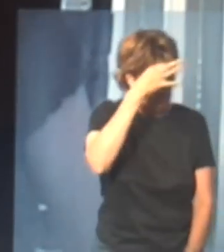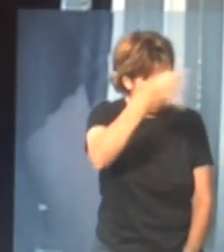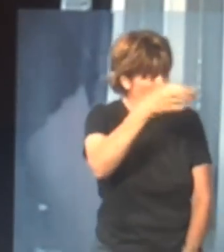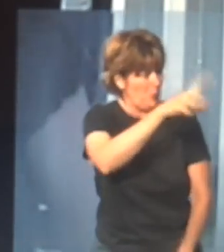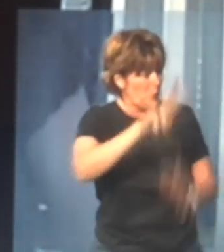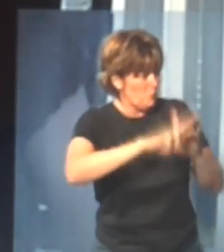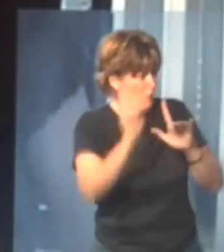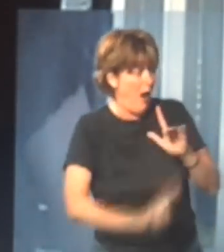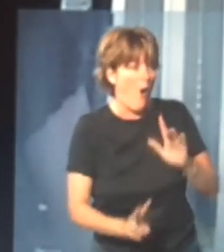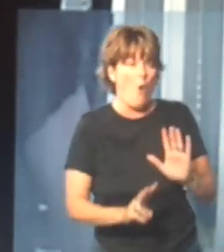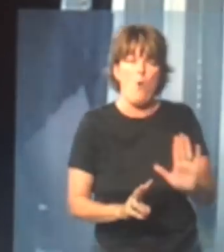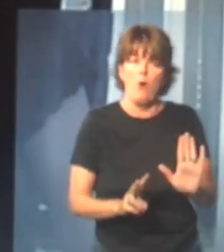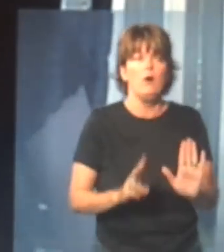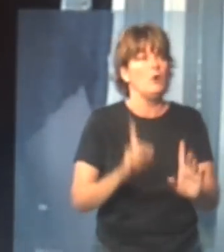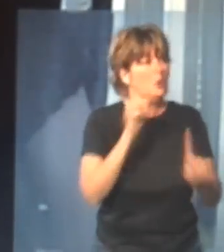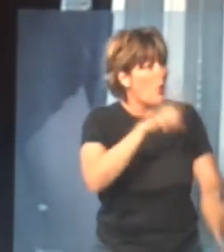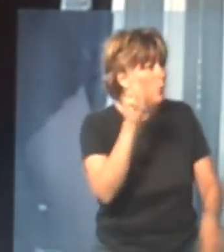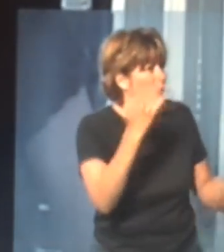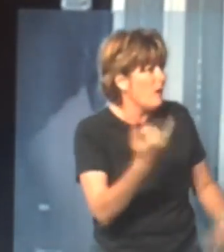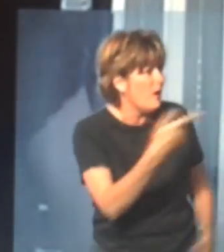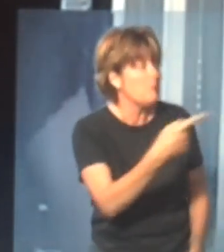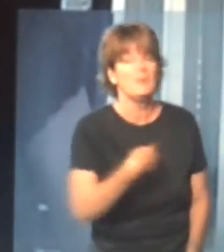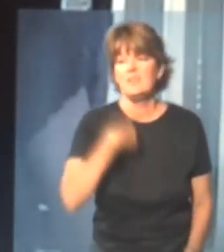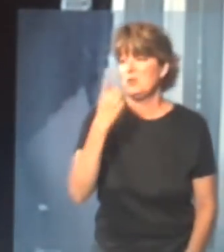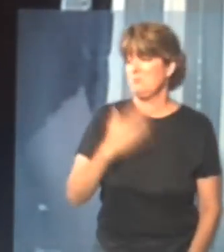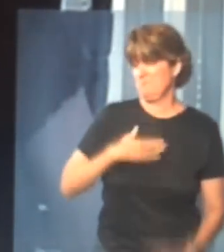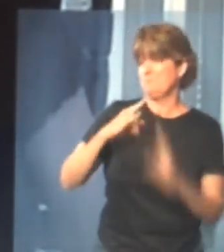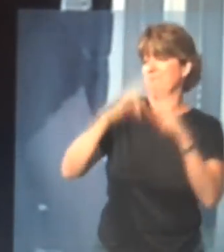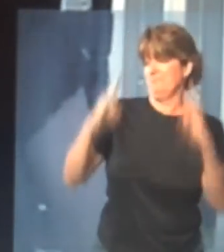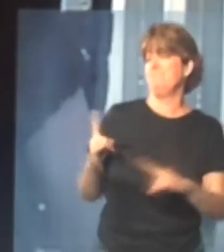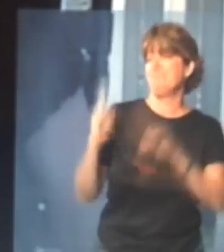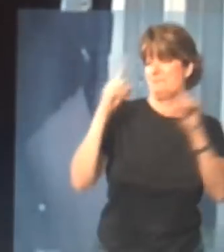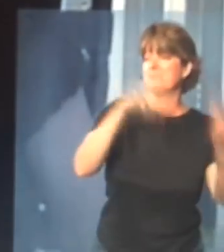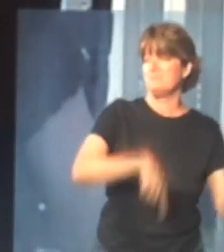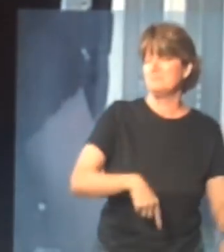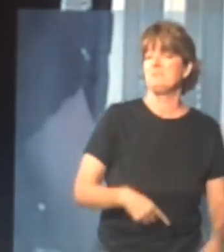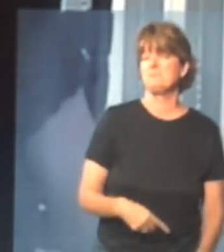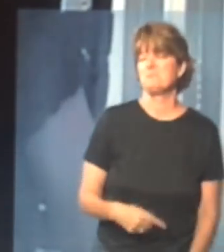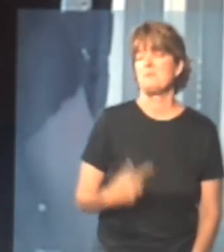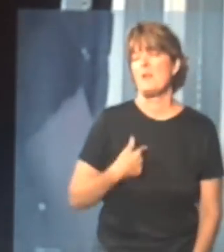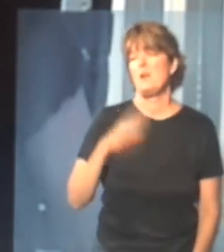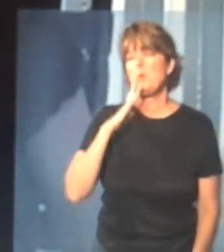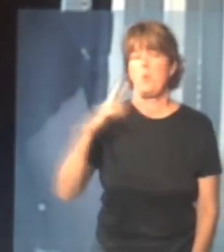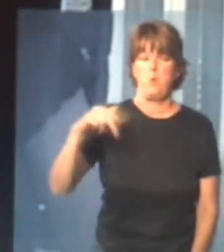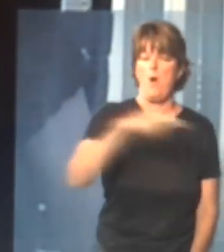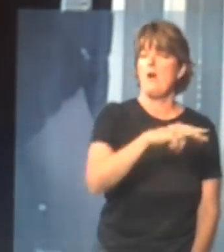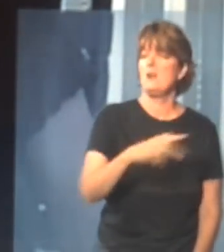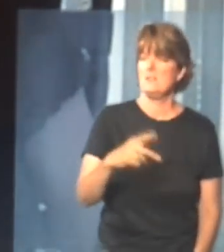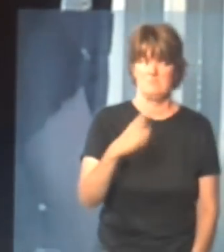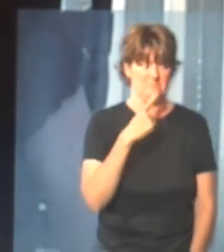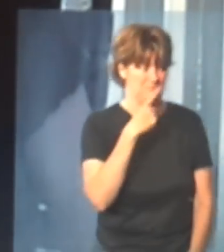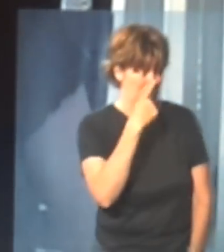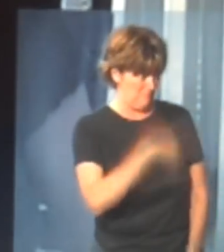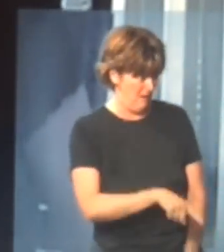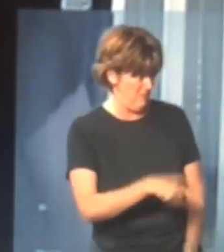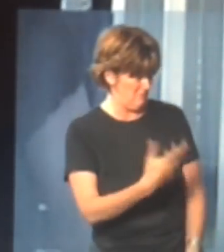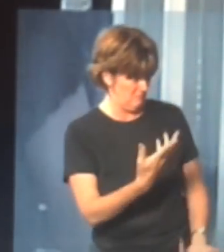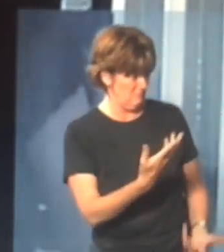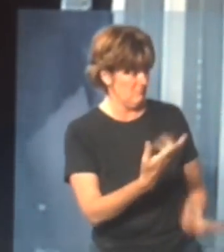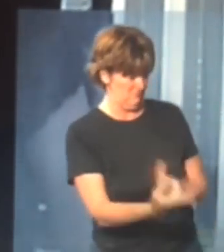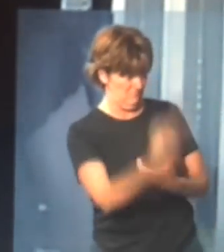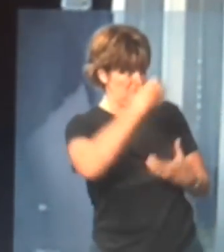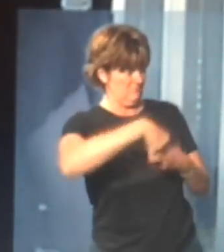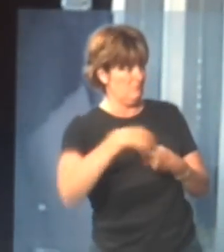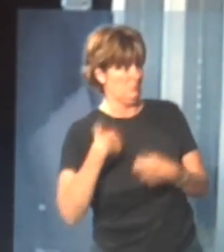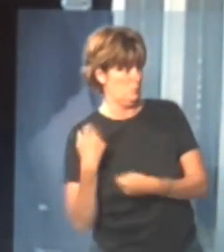drowned, you know, where you going, and I said, well, I'm going back to the campground, I said, I'm walking back, and he said, well, can I give you a ride,